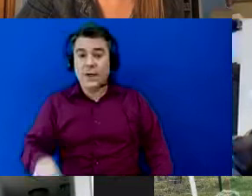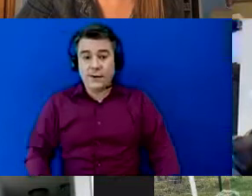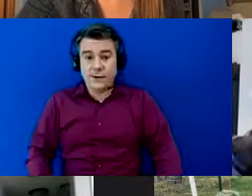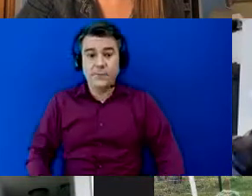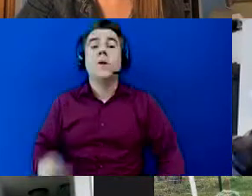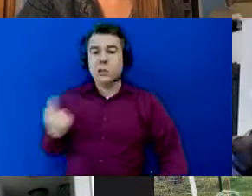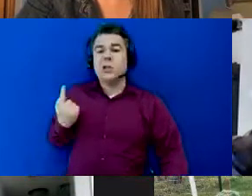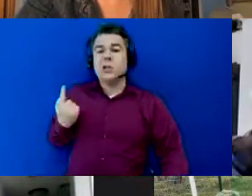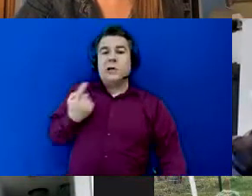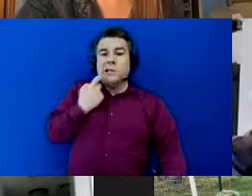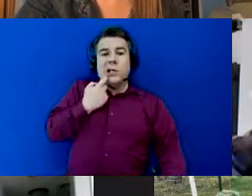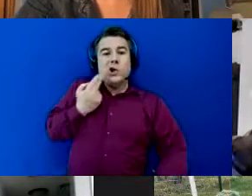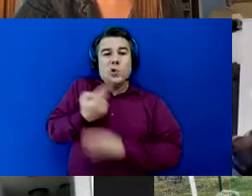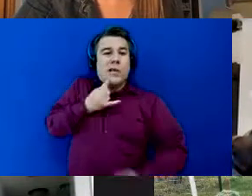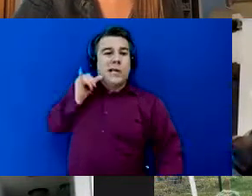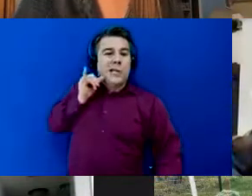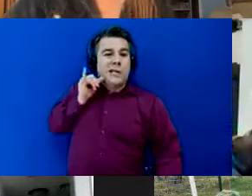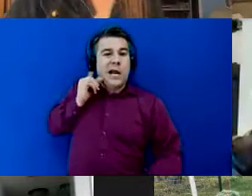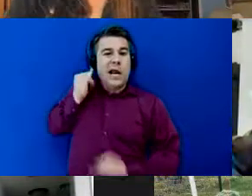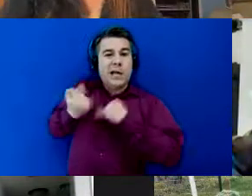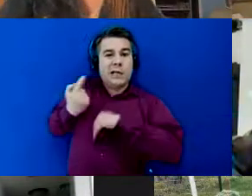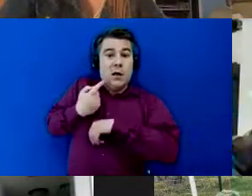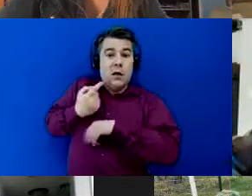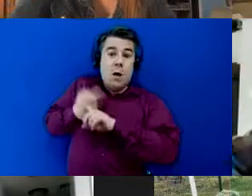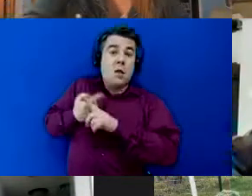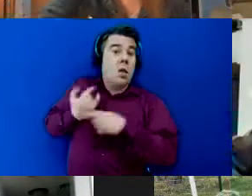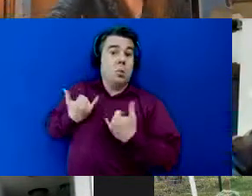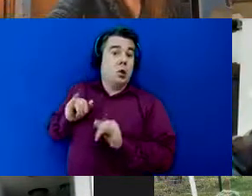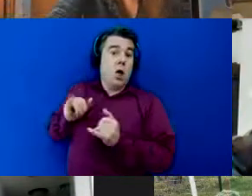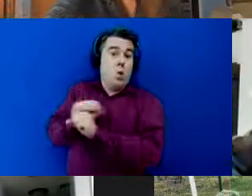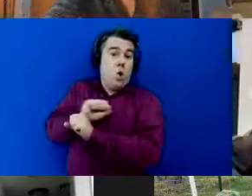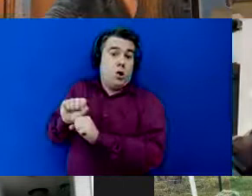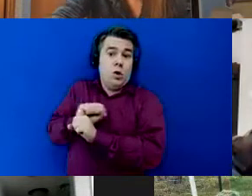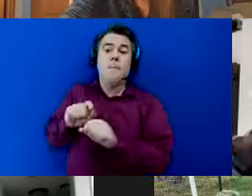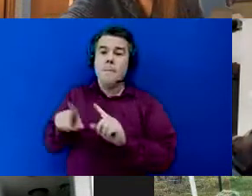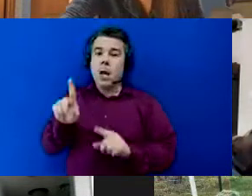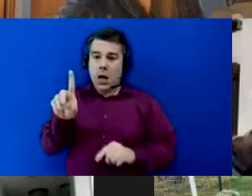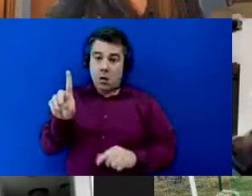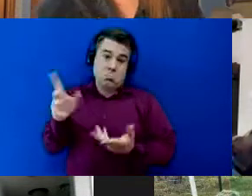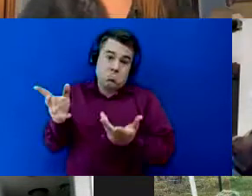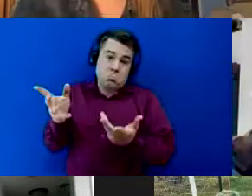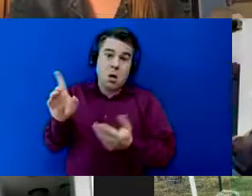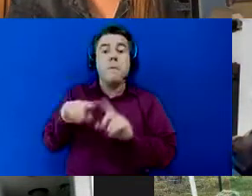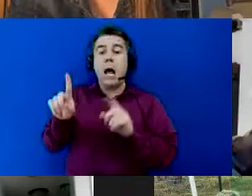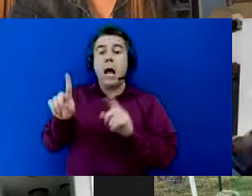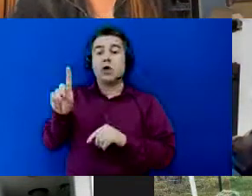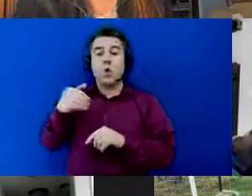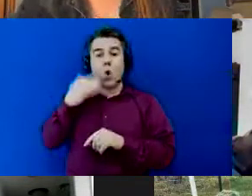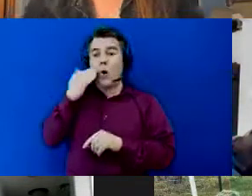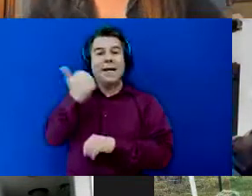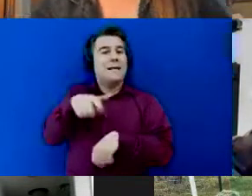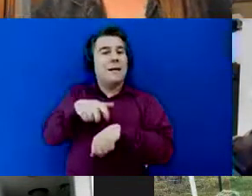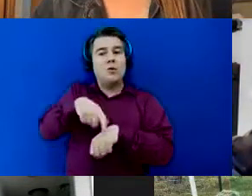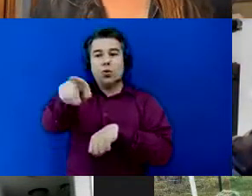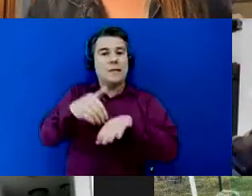just used it yesterday the last day of the month um and it still worked but i do know that whenever anytime you send